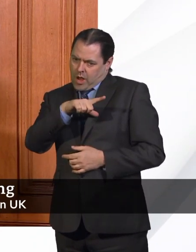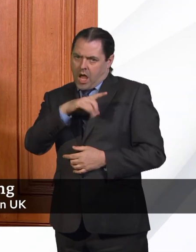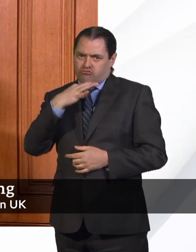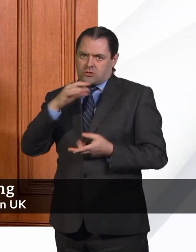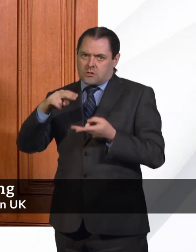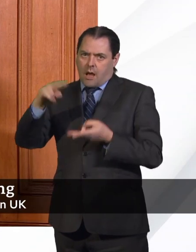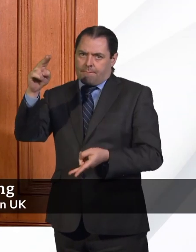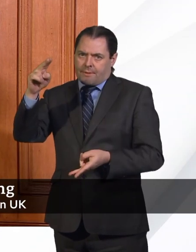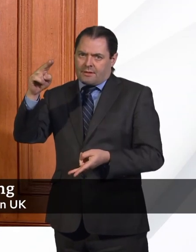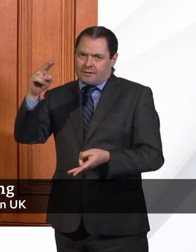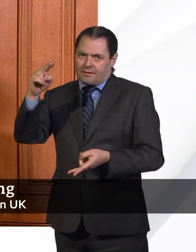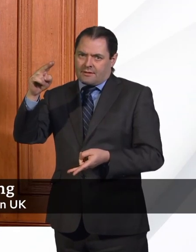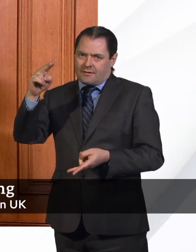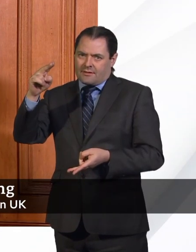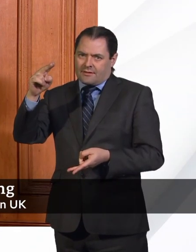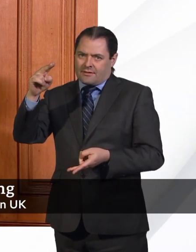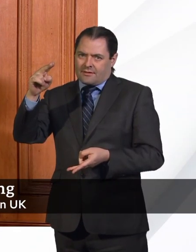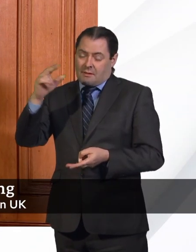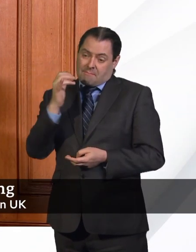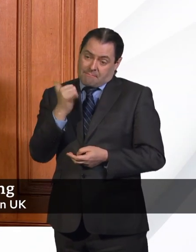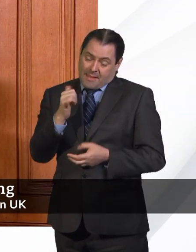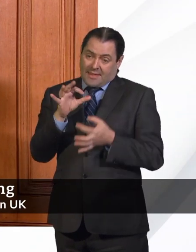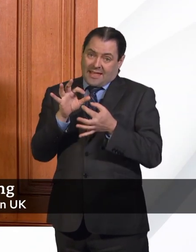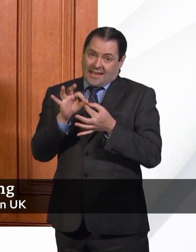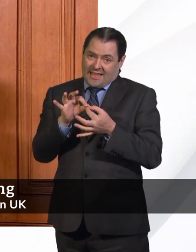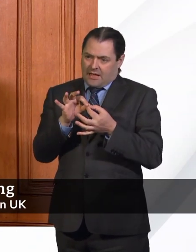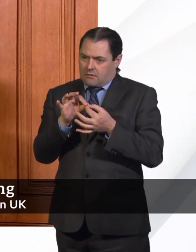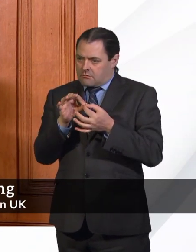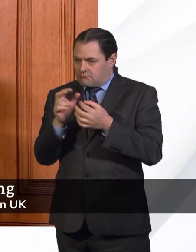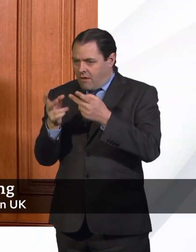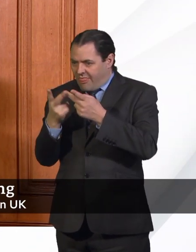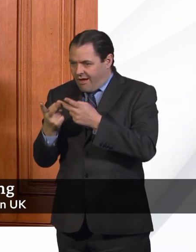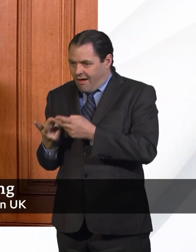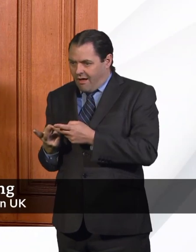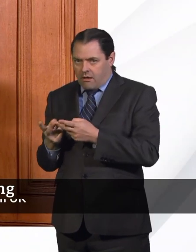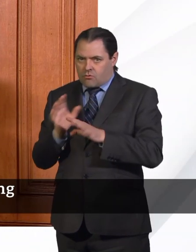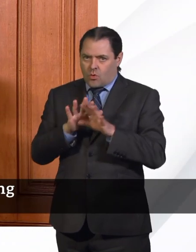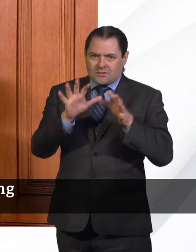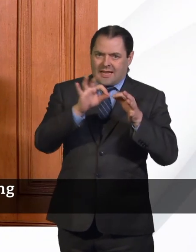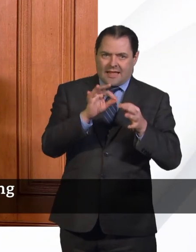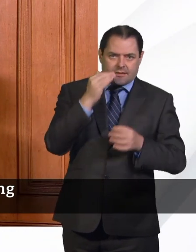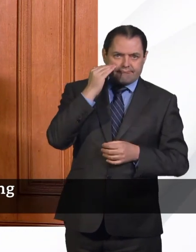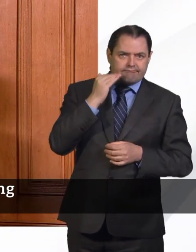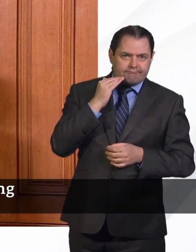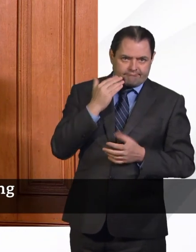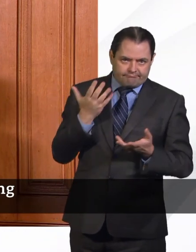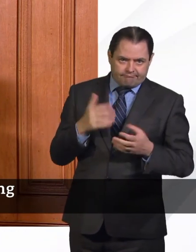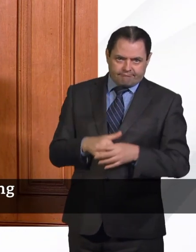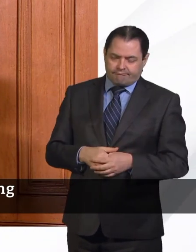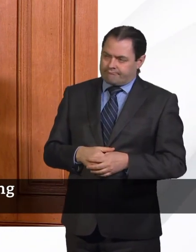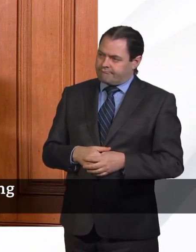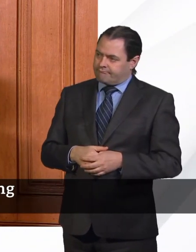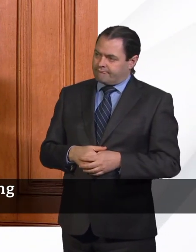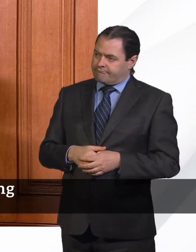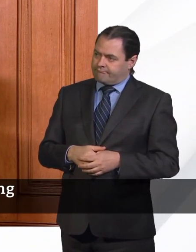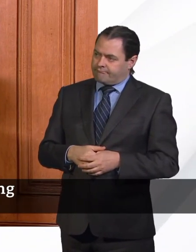risk, which may be as much to do with other factors, not necessarily someone's background per se.